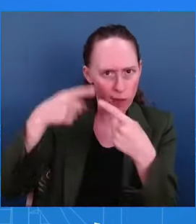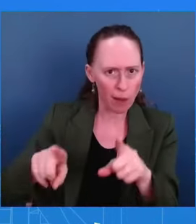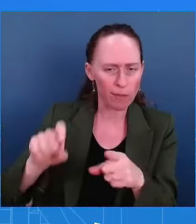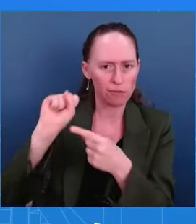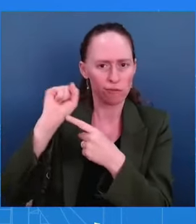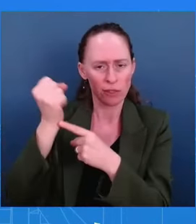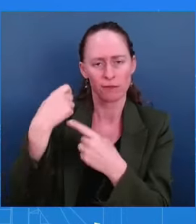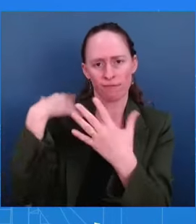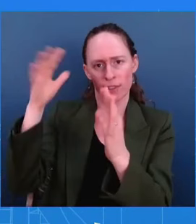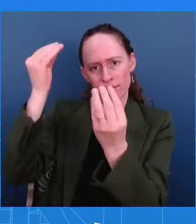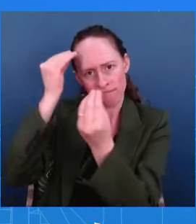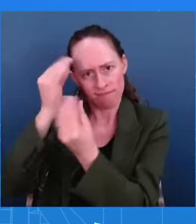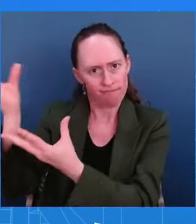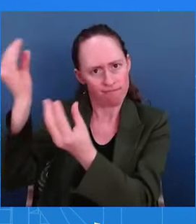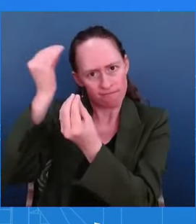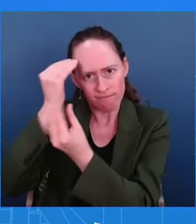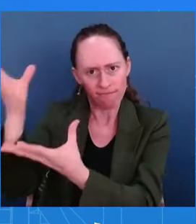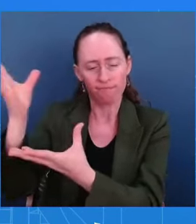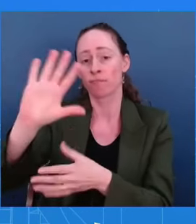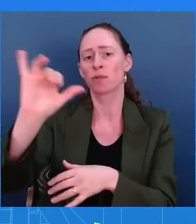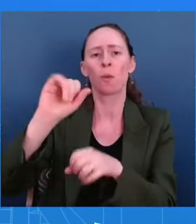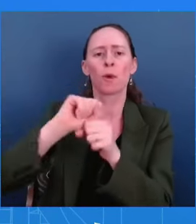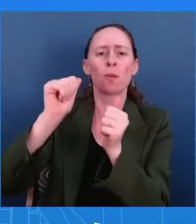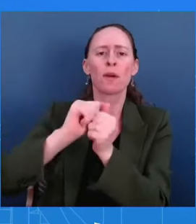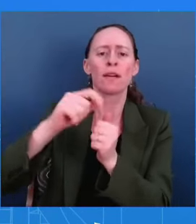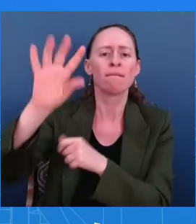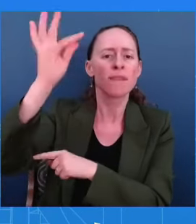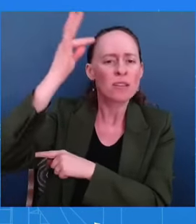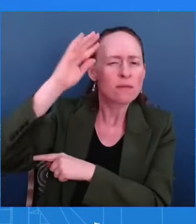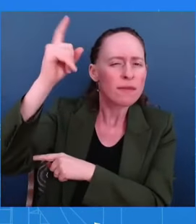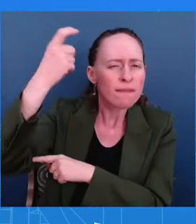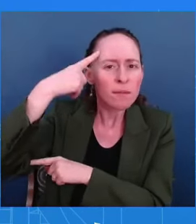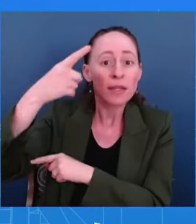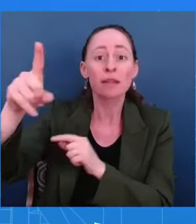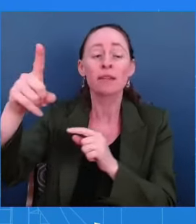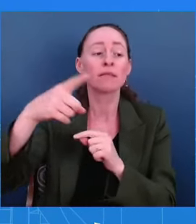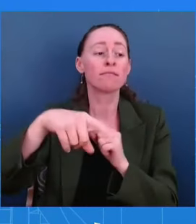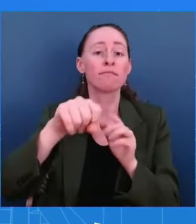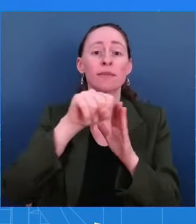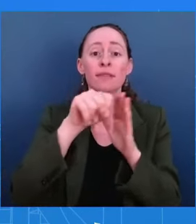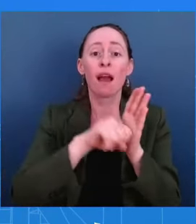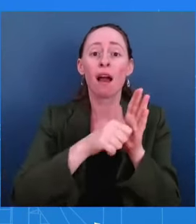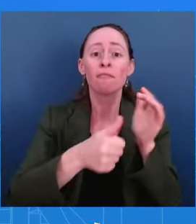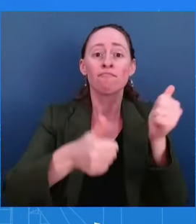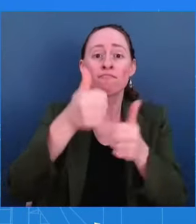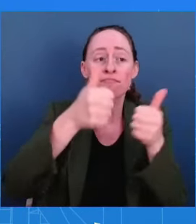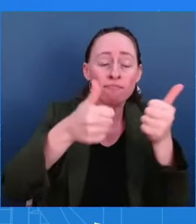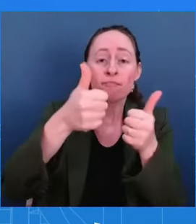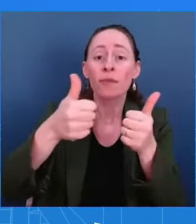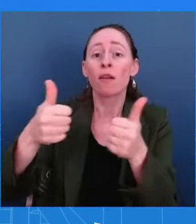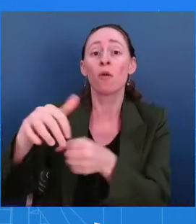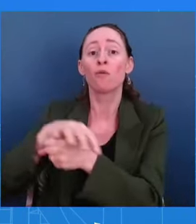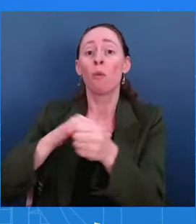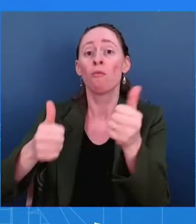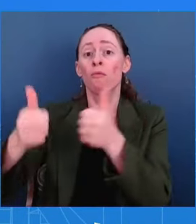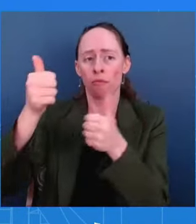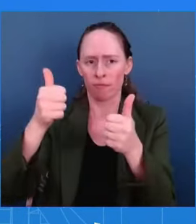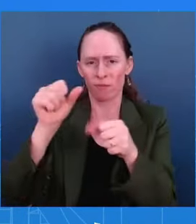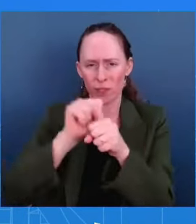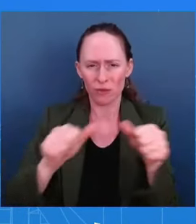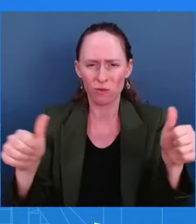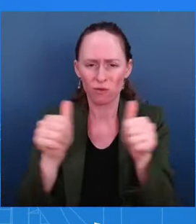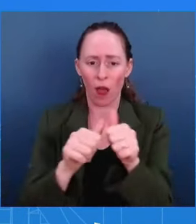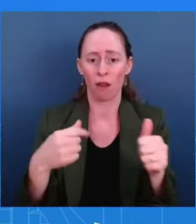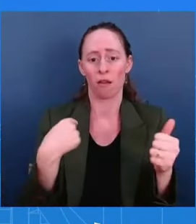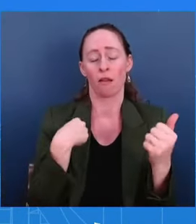state, and local officials as we receive more information. We're grateful for the brave first responders who are